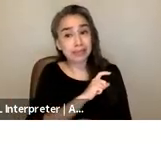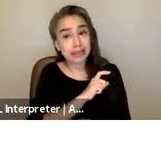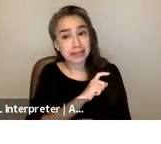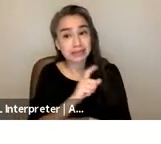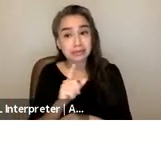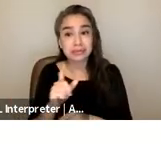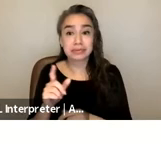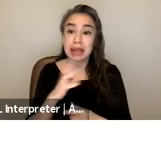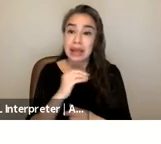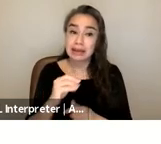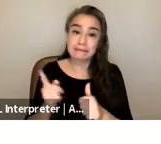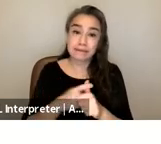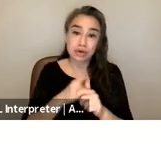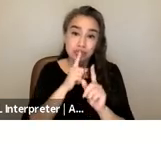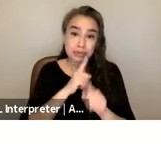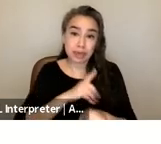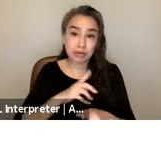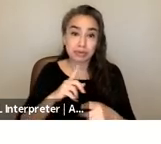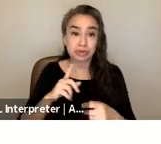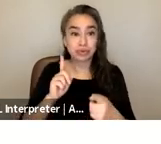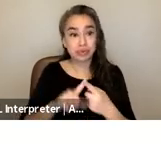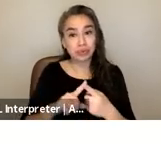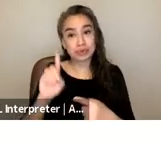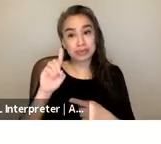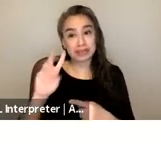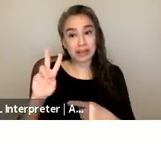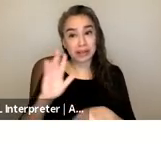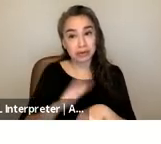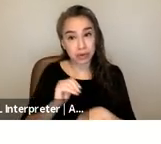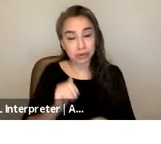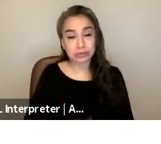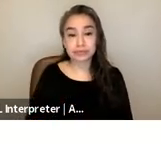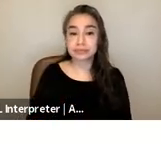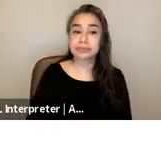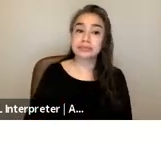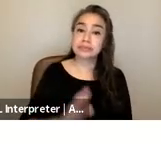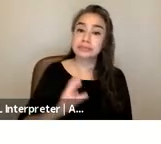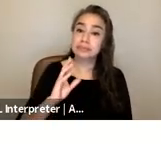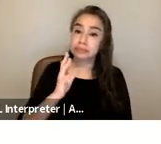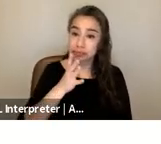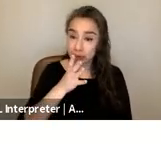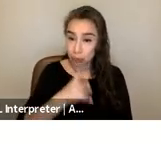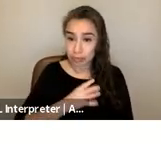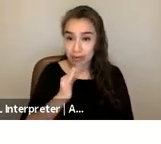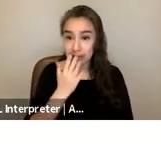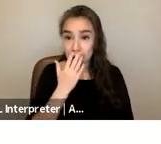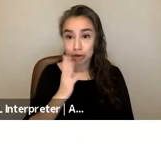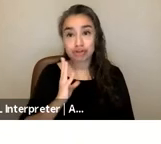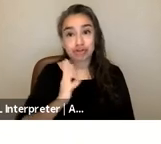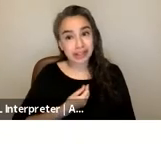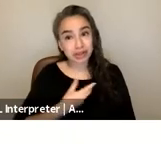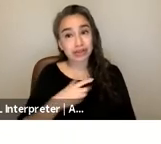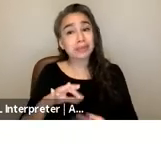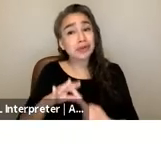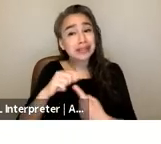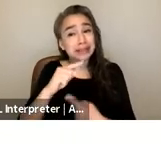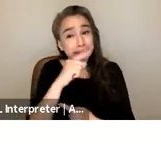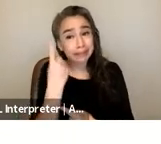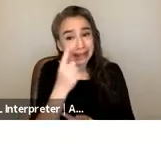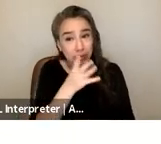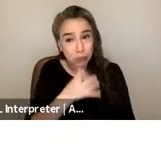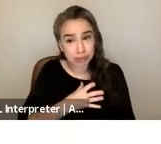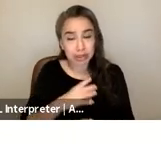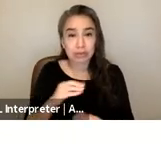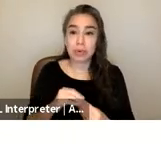calls um while transgender and cisgender women of color and particularly black women um are more likely to experience